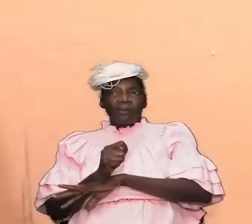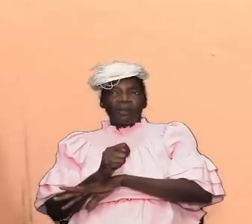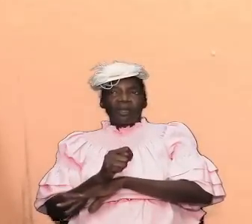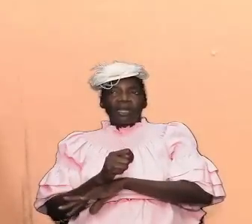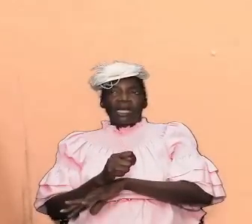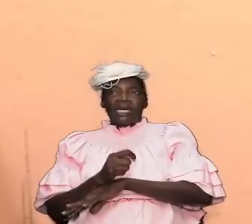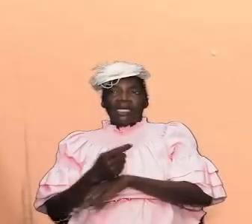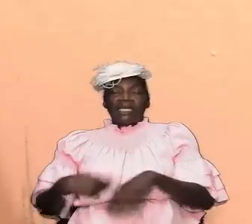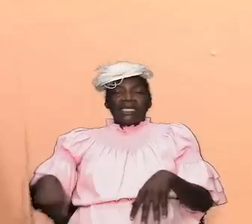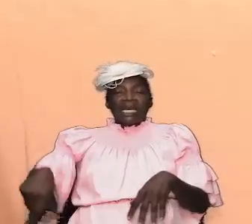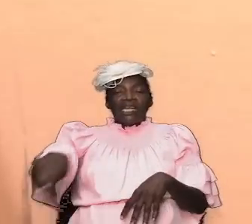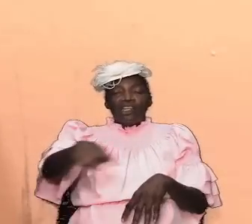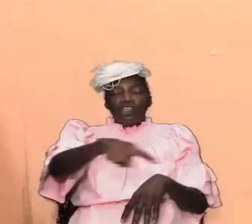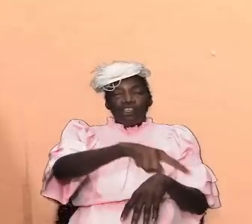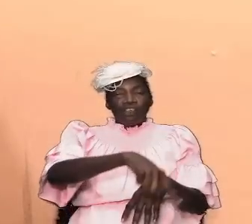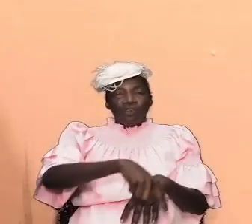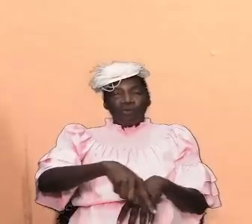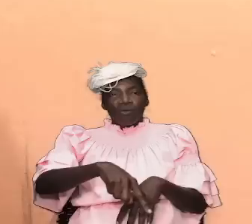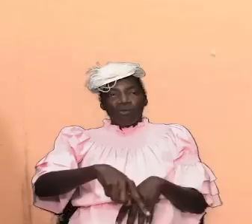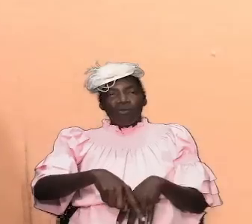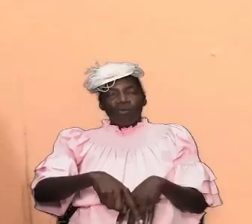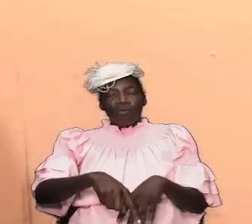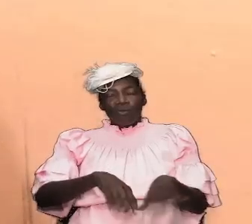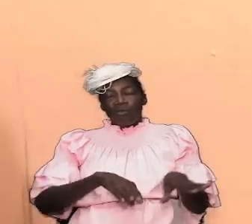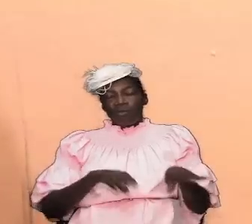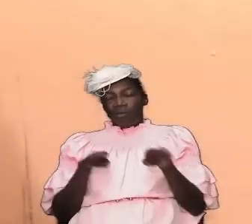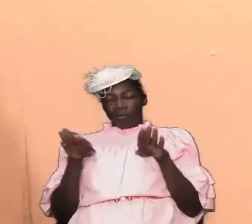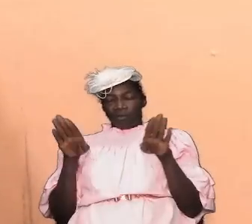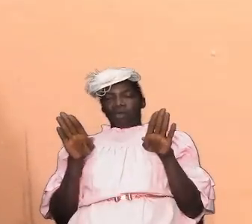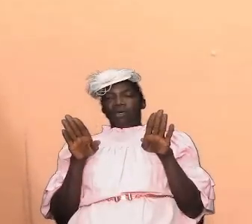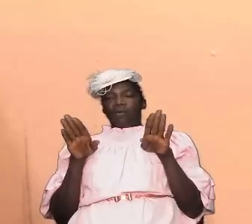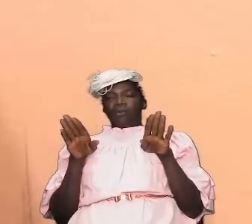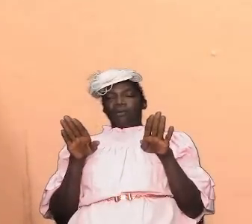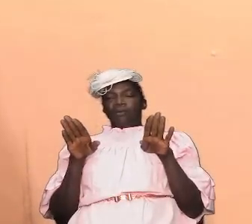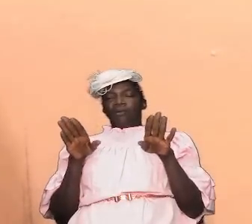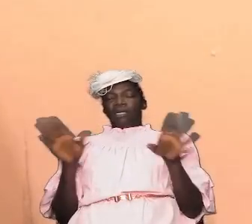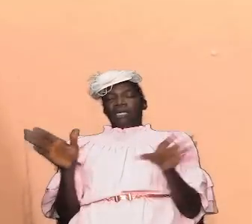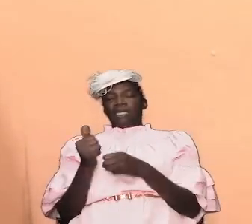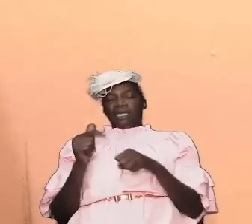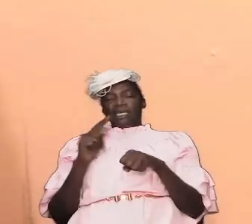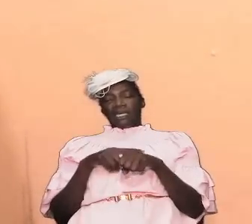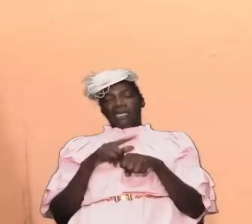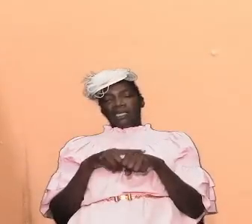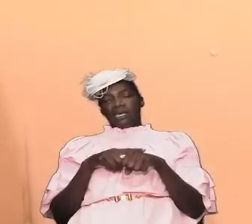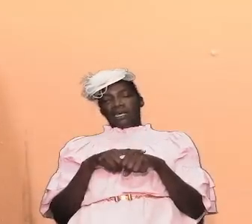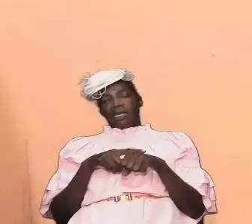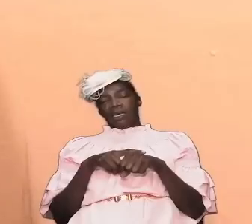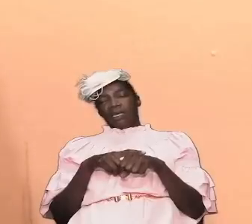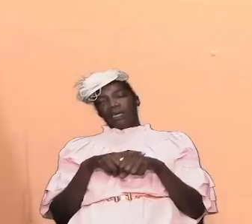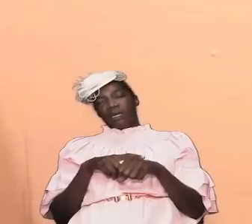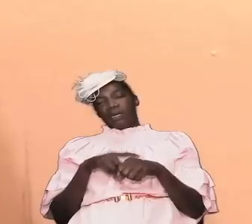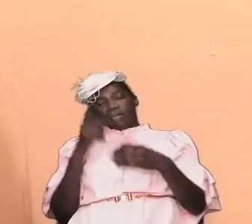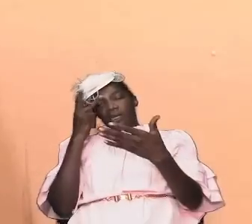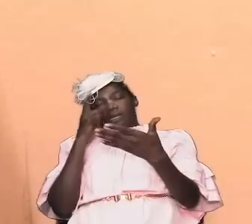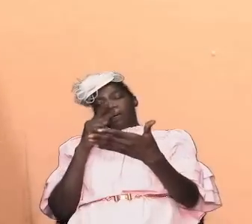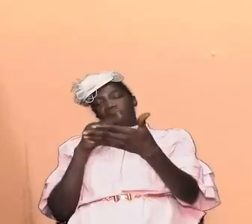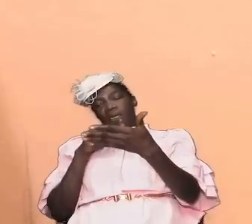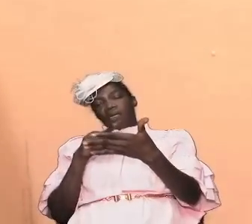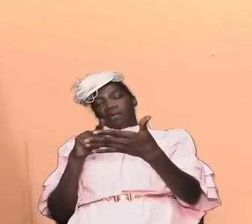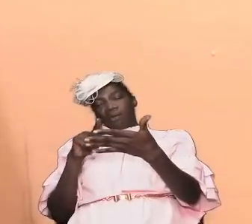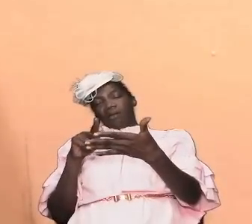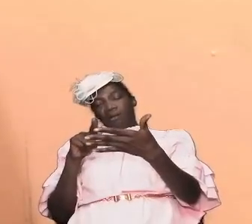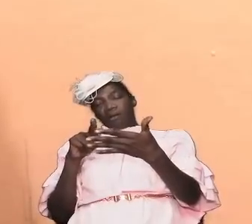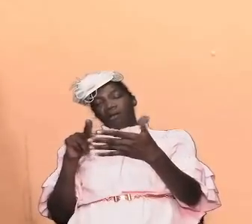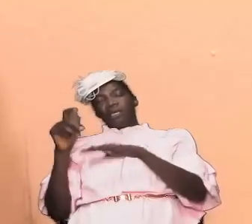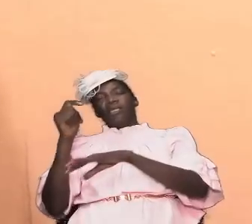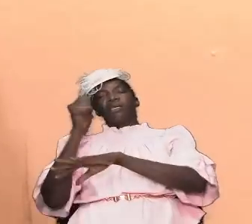brothers and sisters to step back to take a little time to to look into the tabernacle we will learn